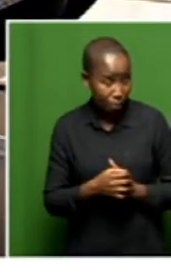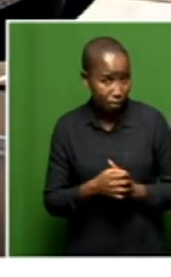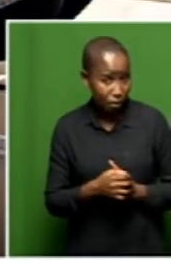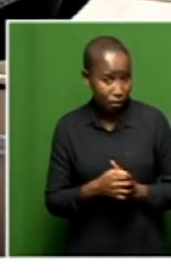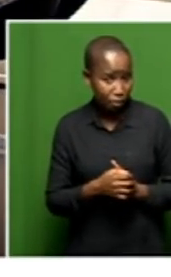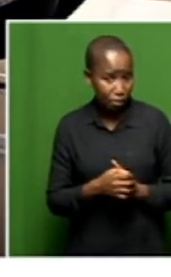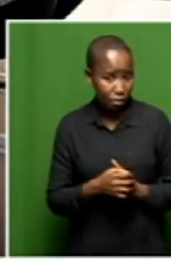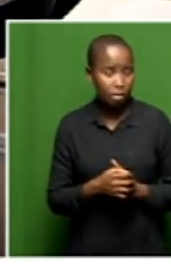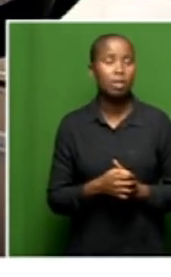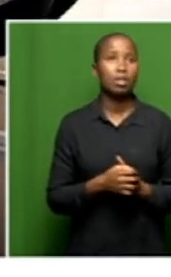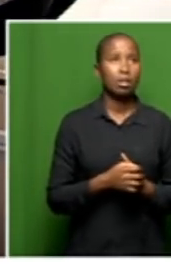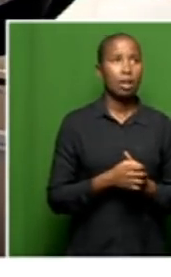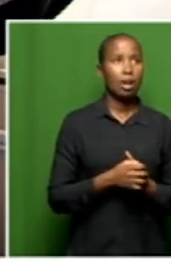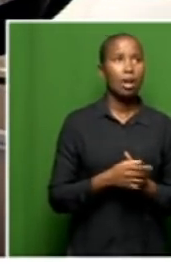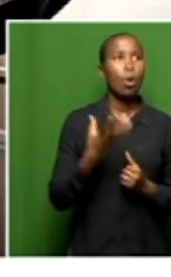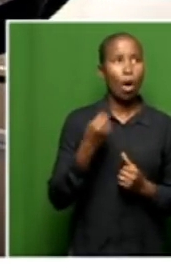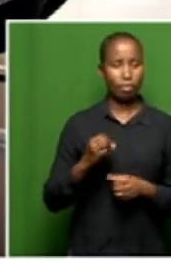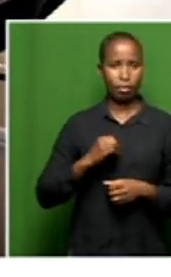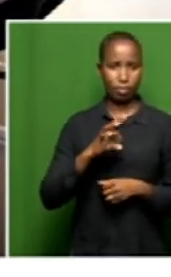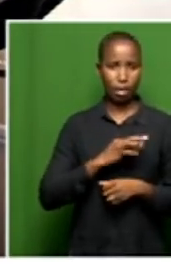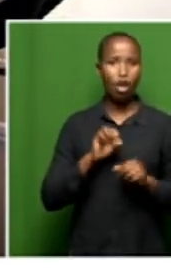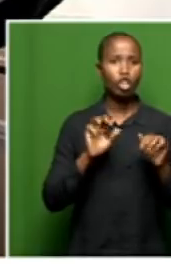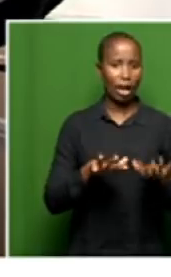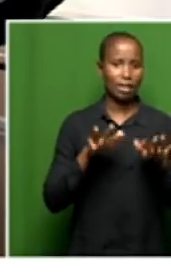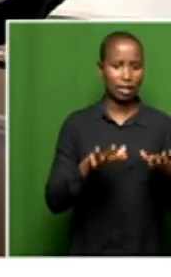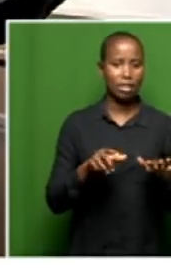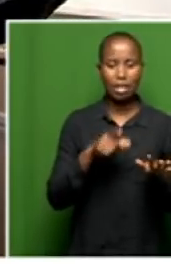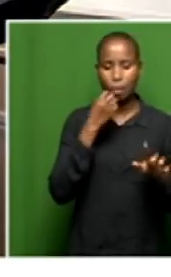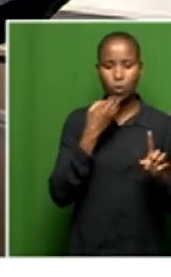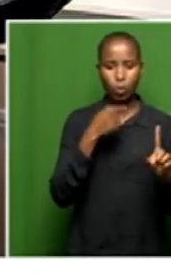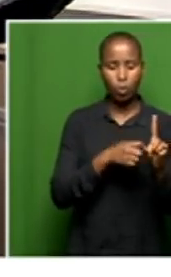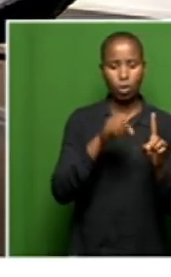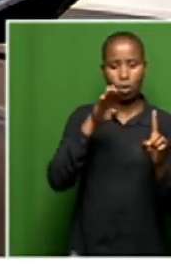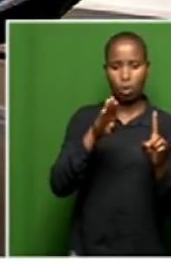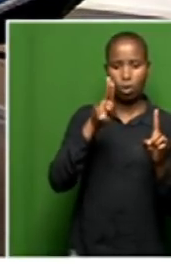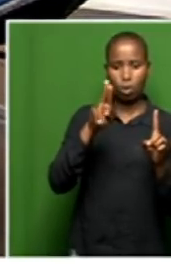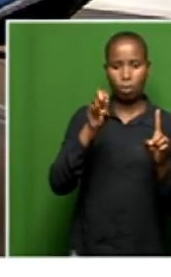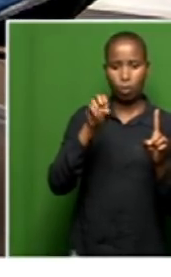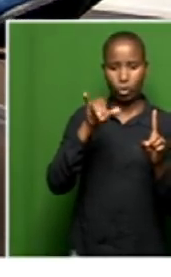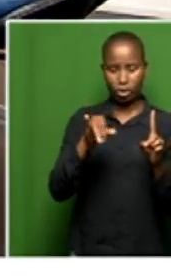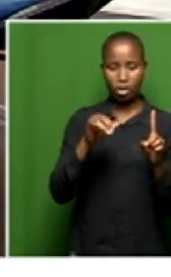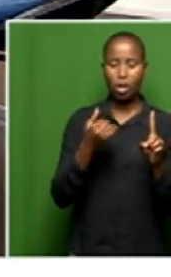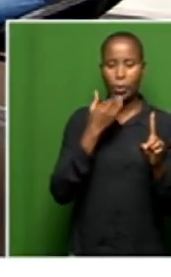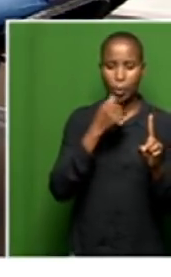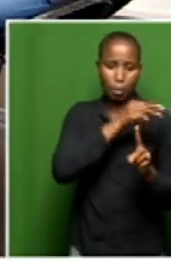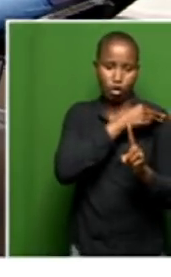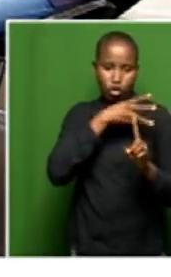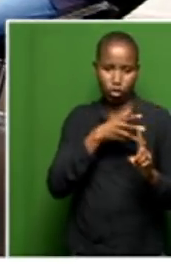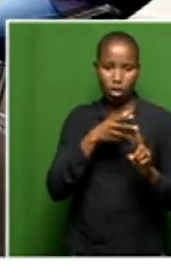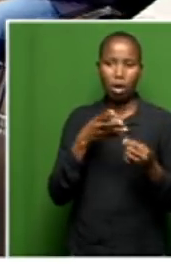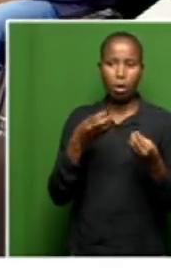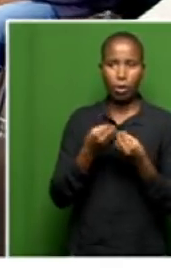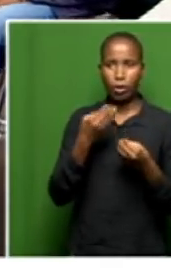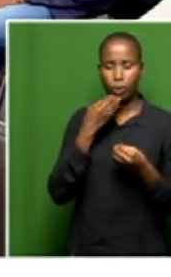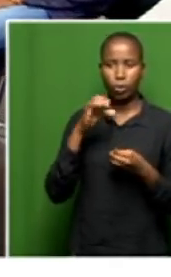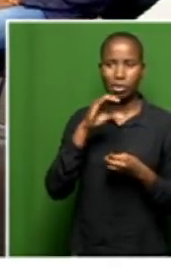to the best of my knowledge. Busi is the manager. She is at the Connie Miller Centre with Ilona Ace, who's the COO and used to be